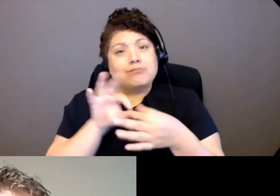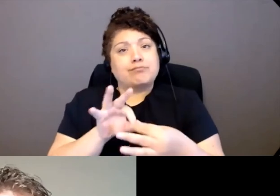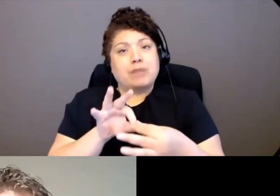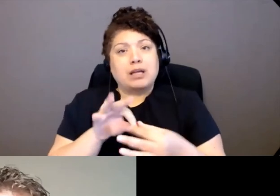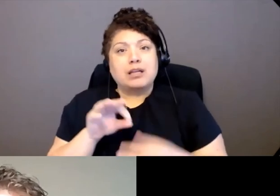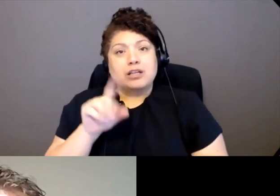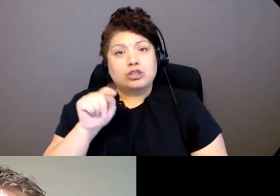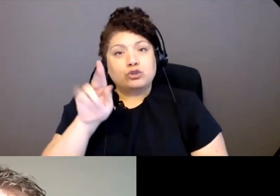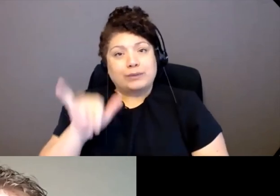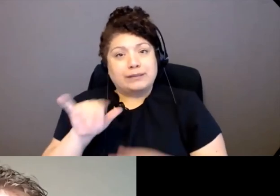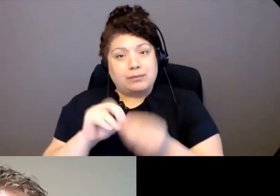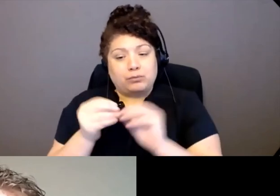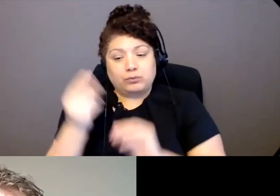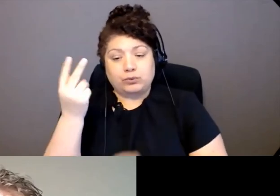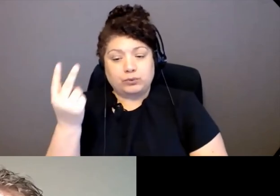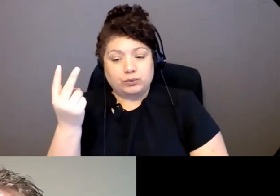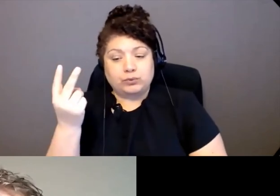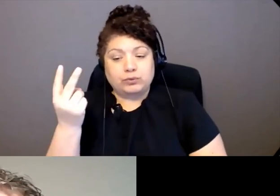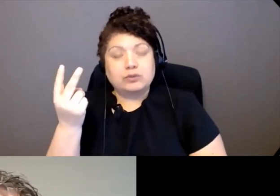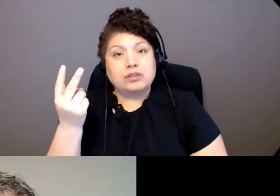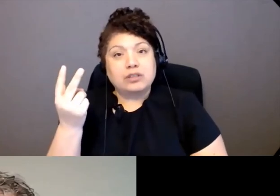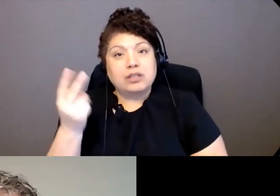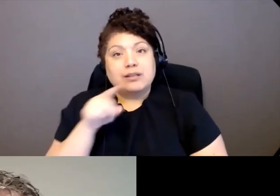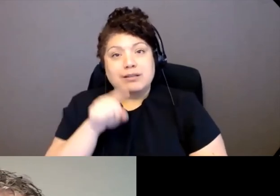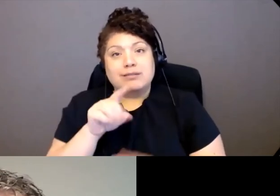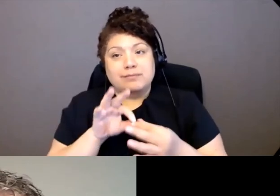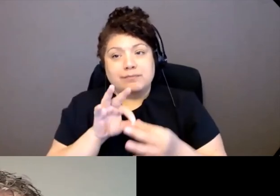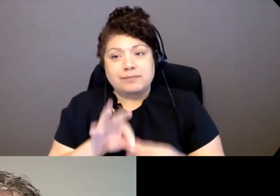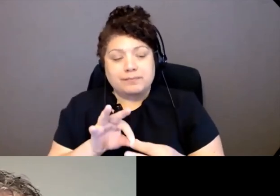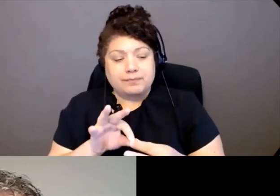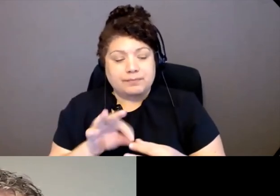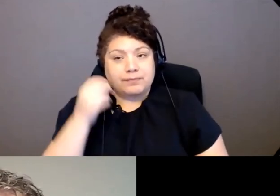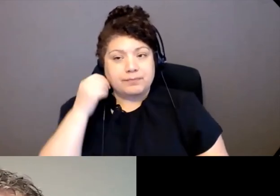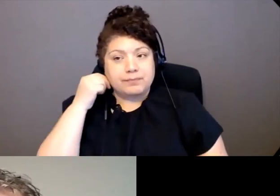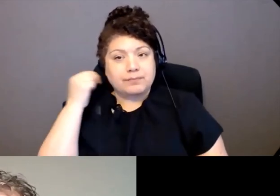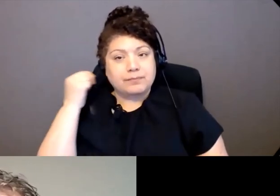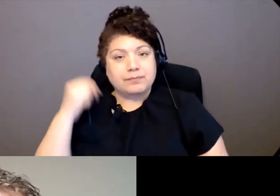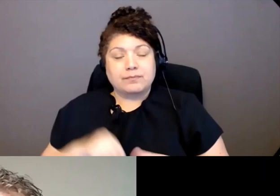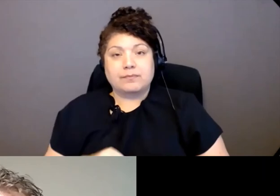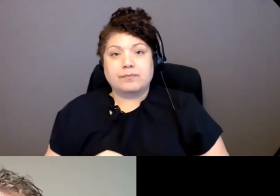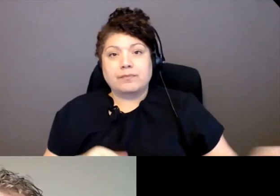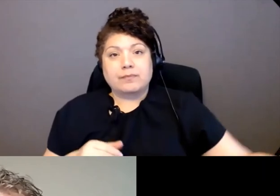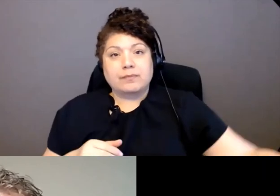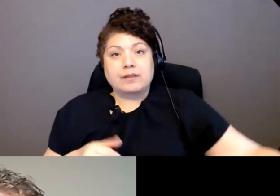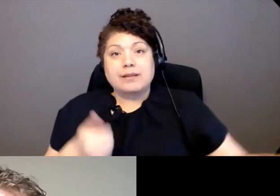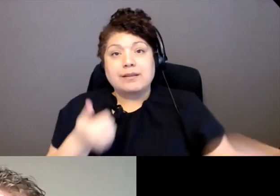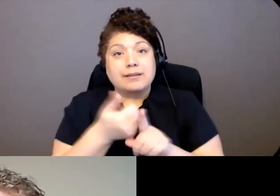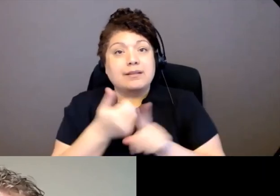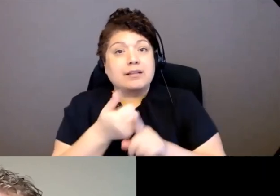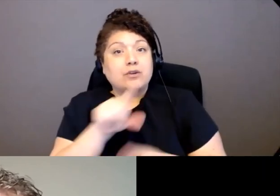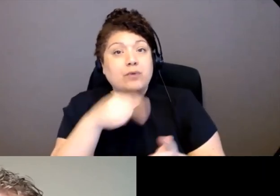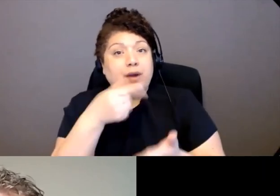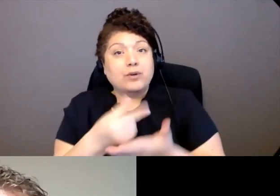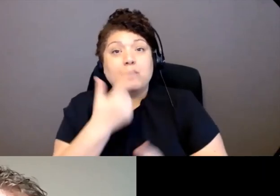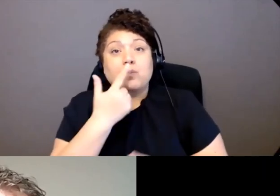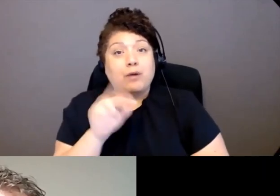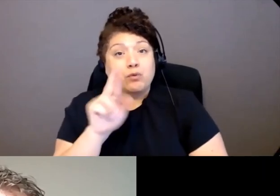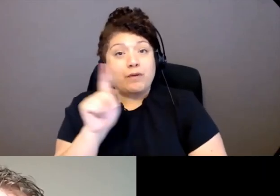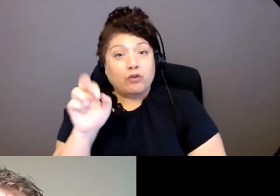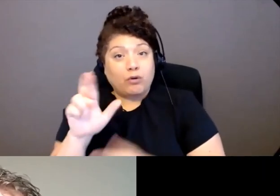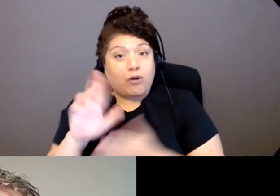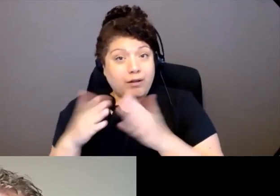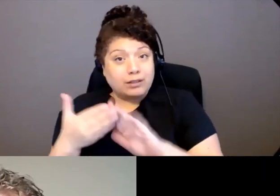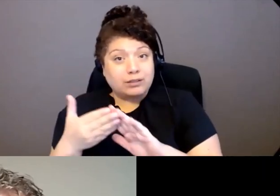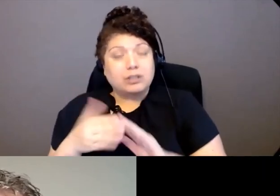to Winnipeg and has been a resident of that city for most of her life. Muriel originally graduated from Red River College in their community